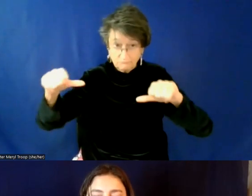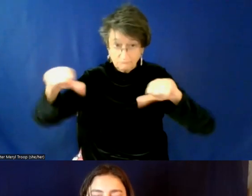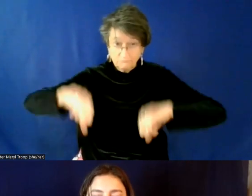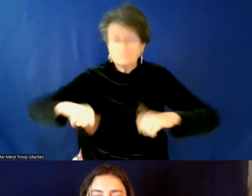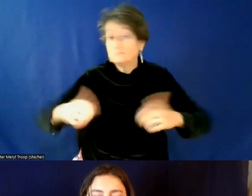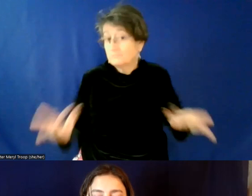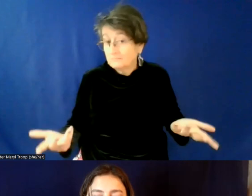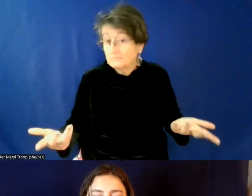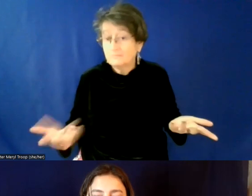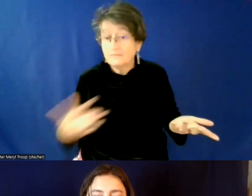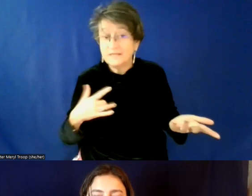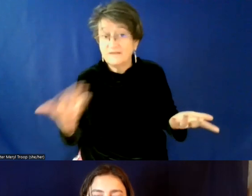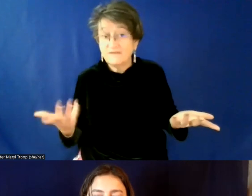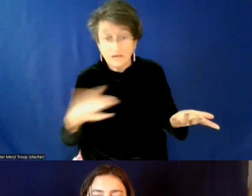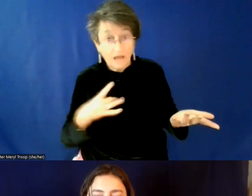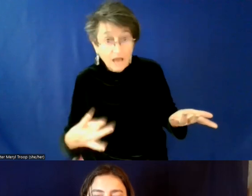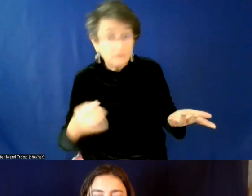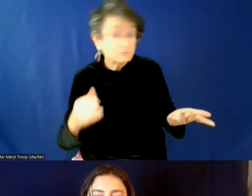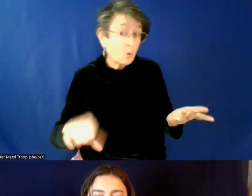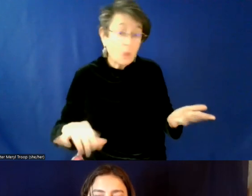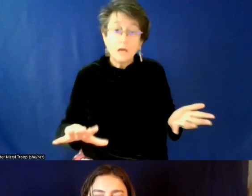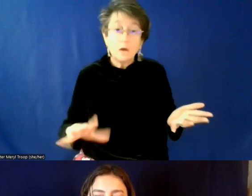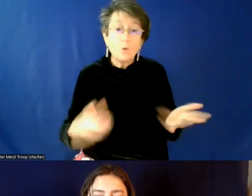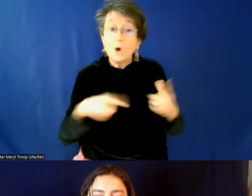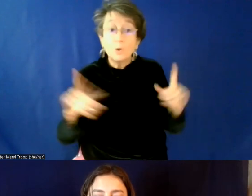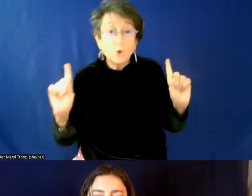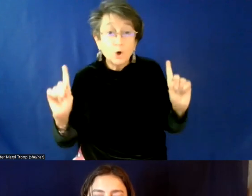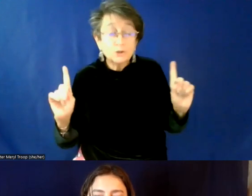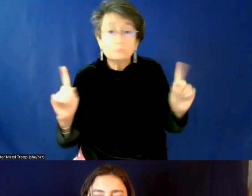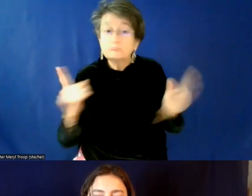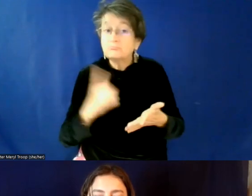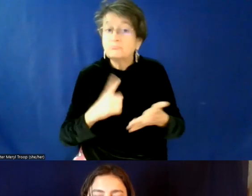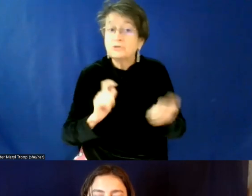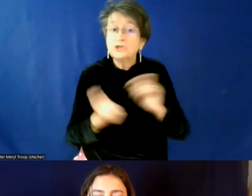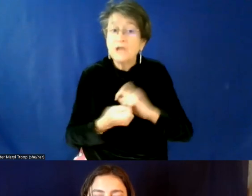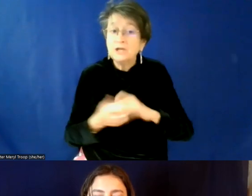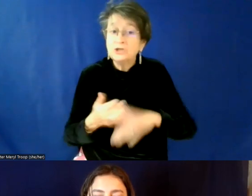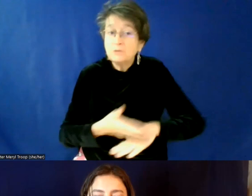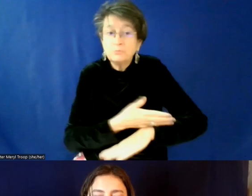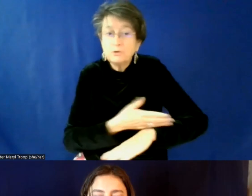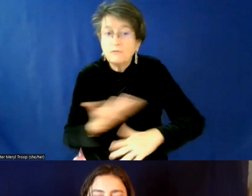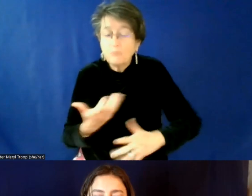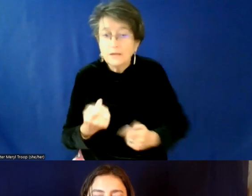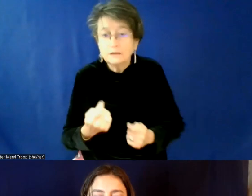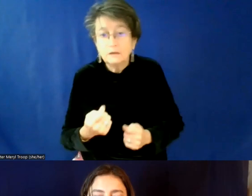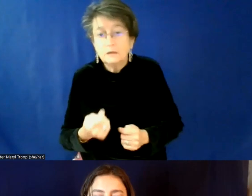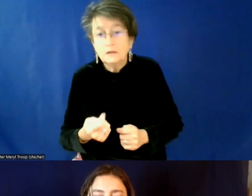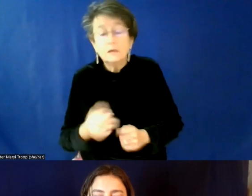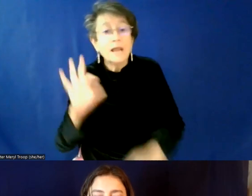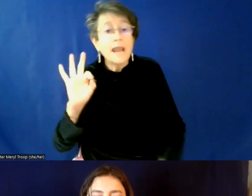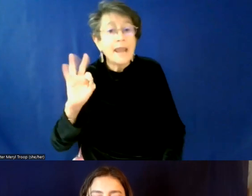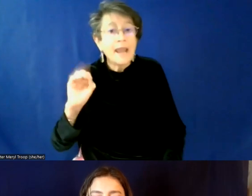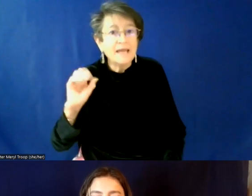event? What, um, worked for you? What can we do, um, differently the next time, please just take, it's literally 90